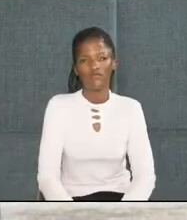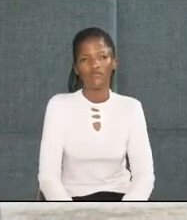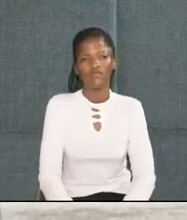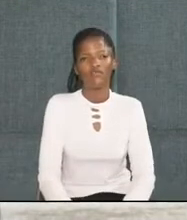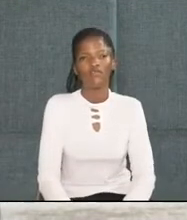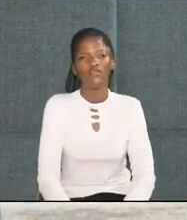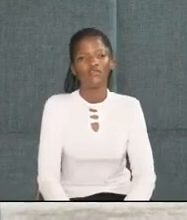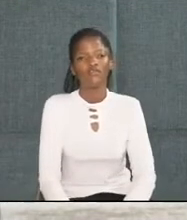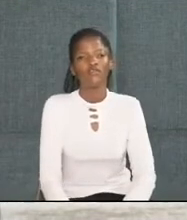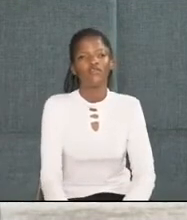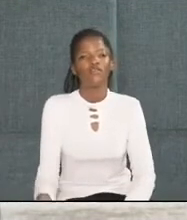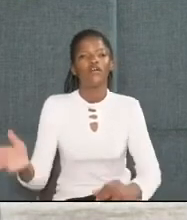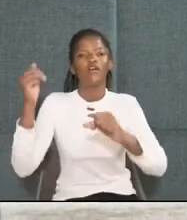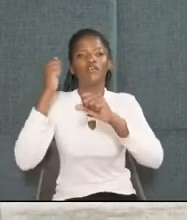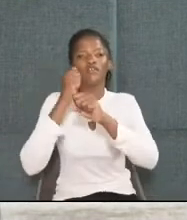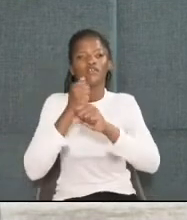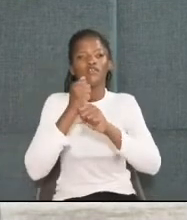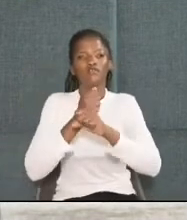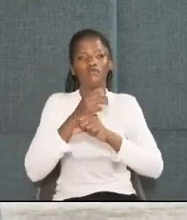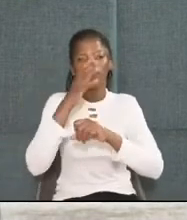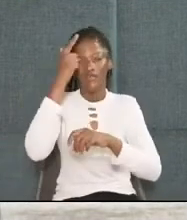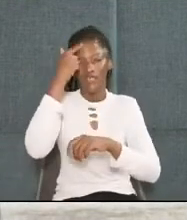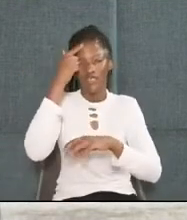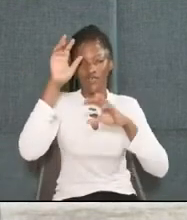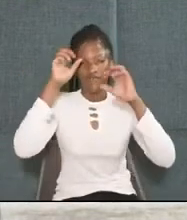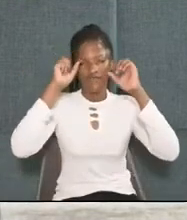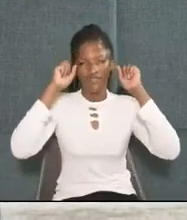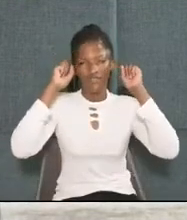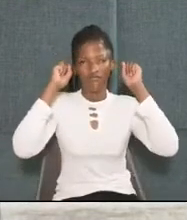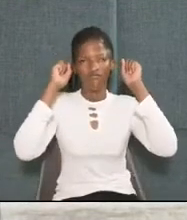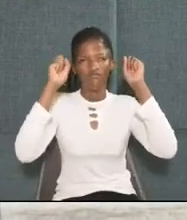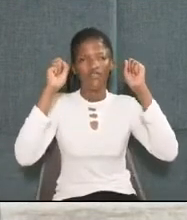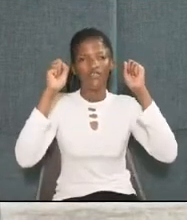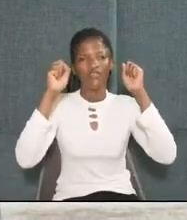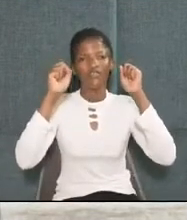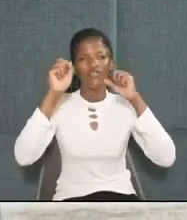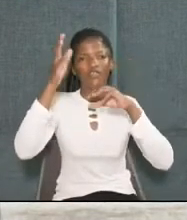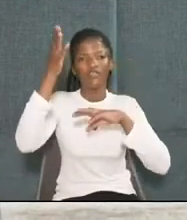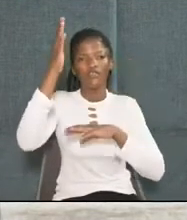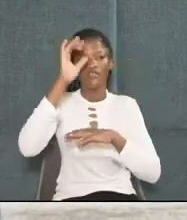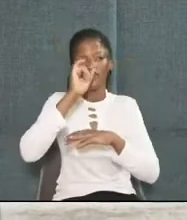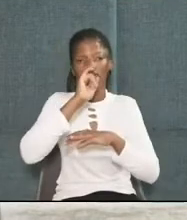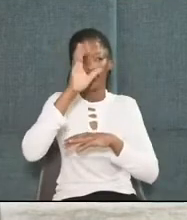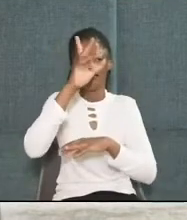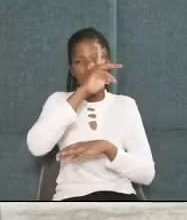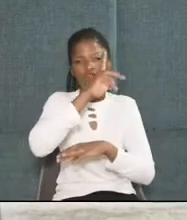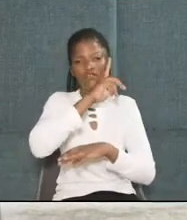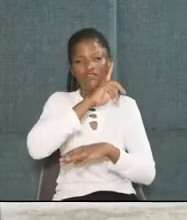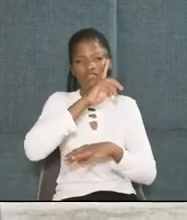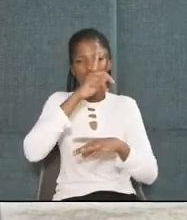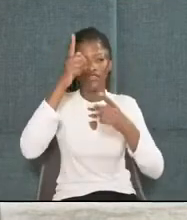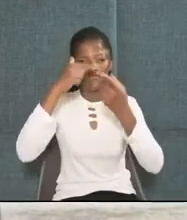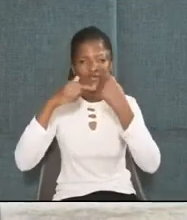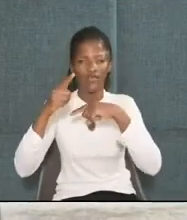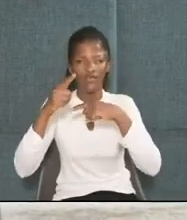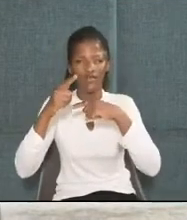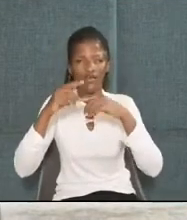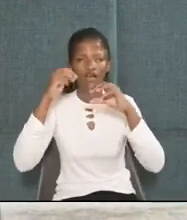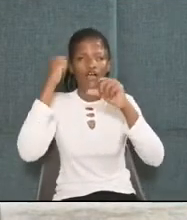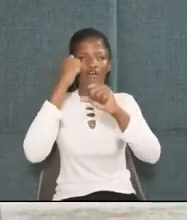Walk for the night is coming. Walk through the morning